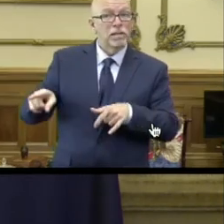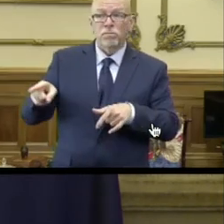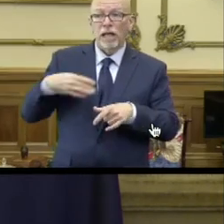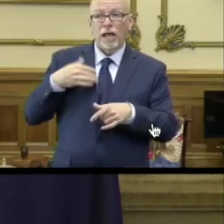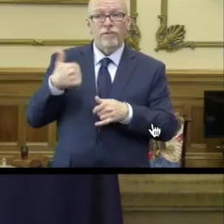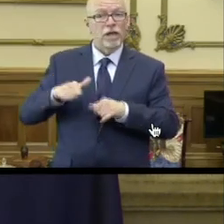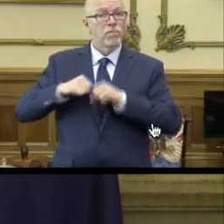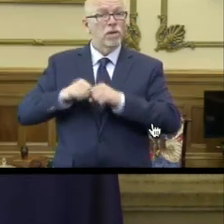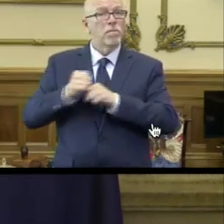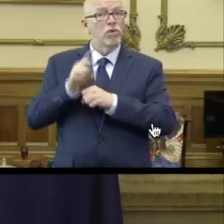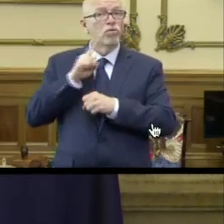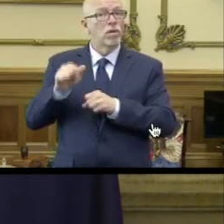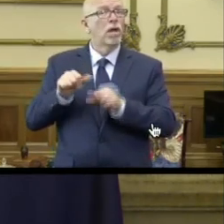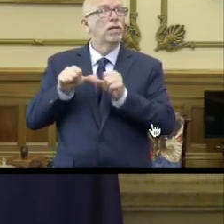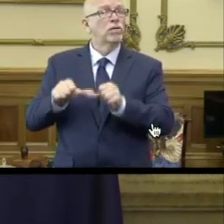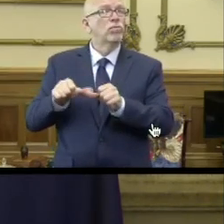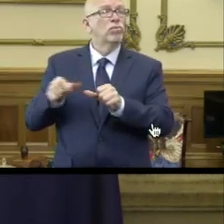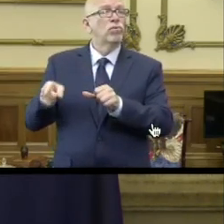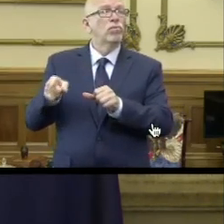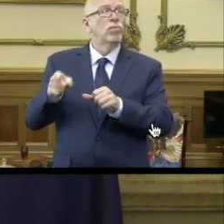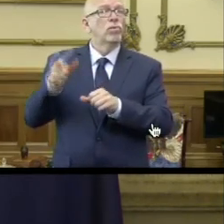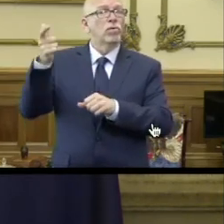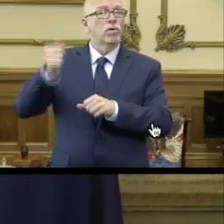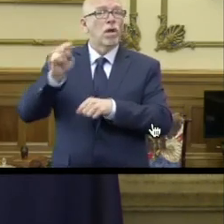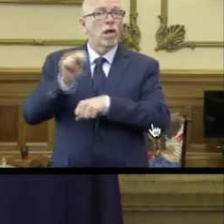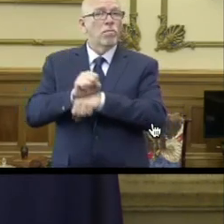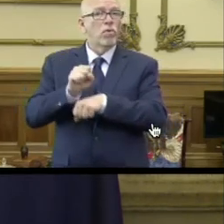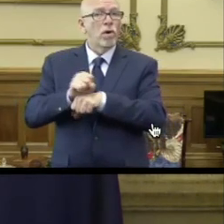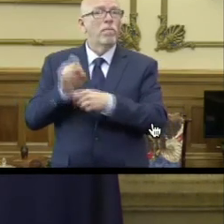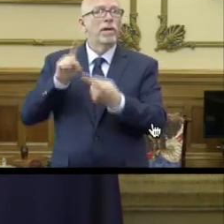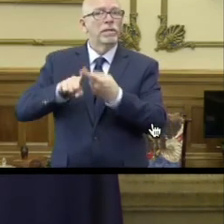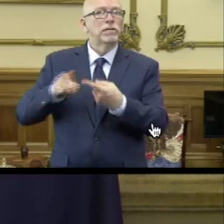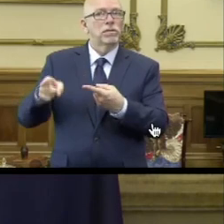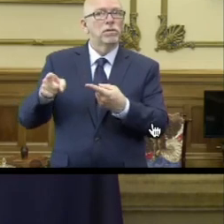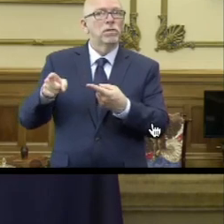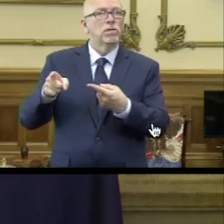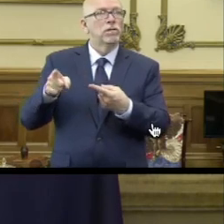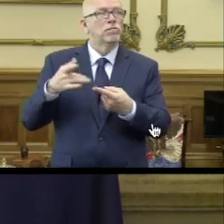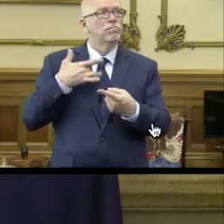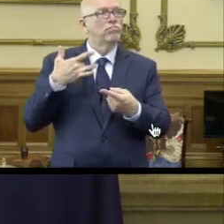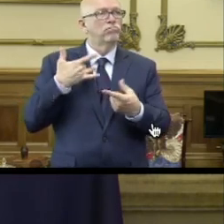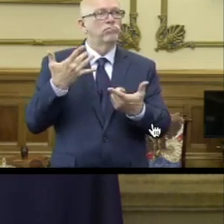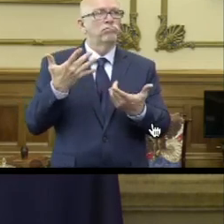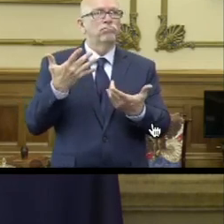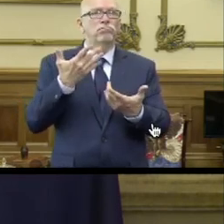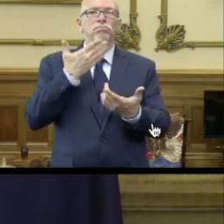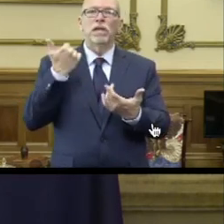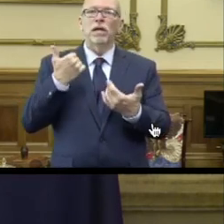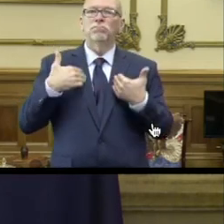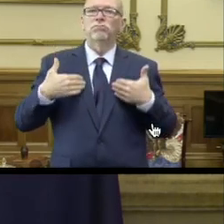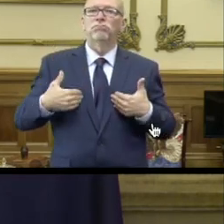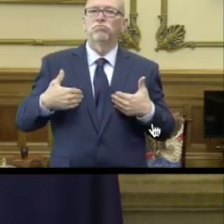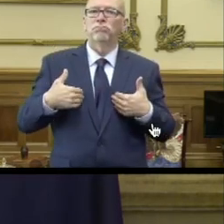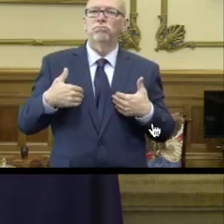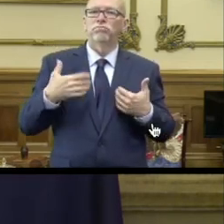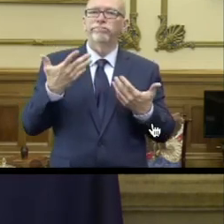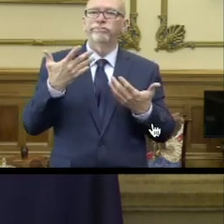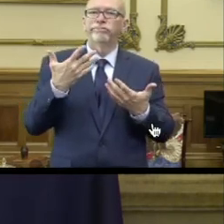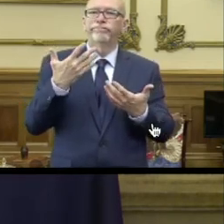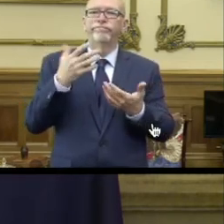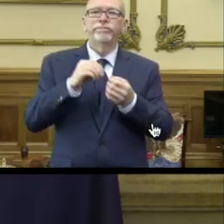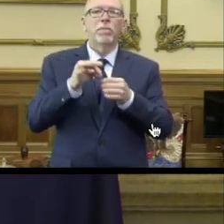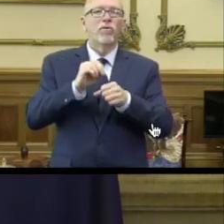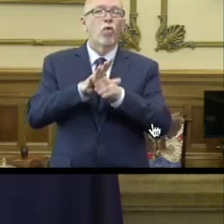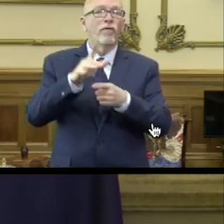to make sure that they can continue to get unemployment until they are in better shape in terms of the number of